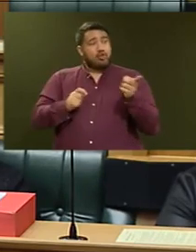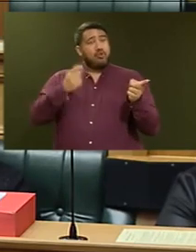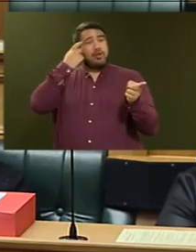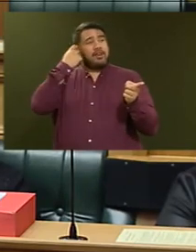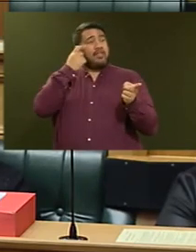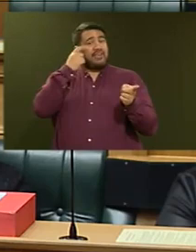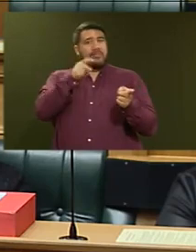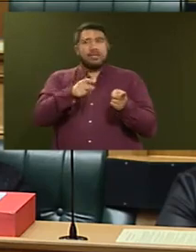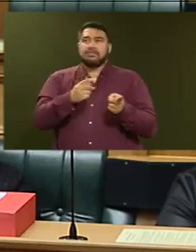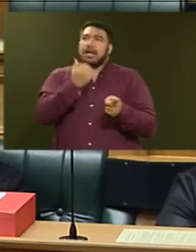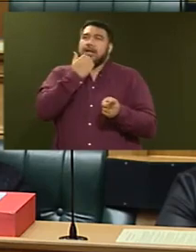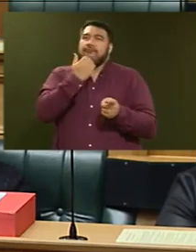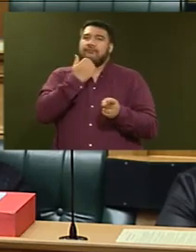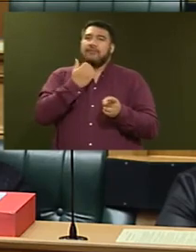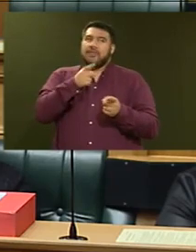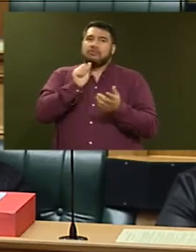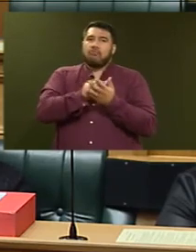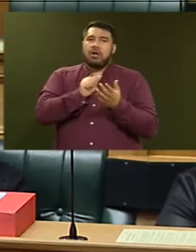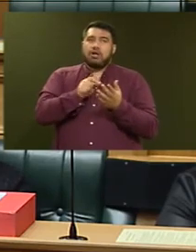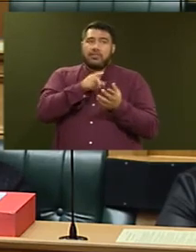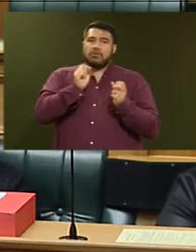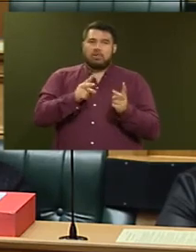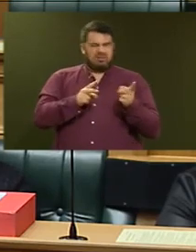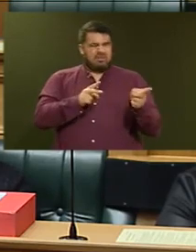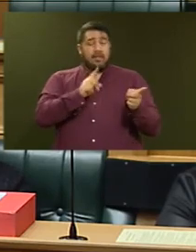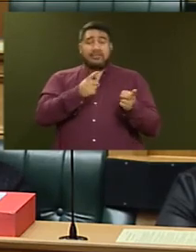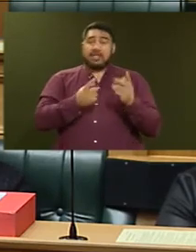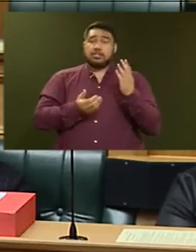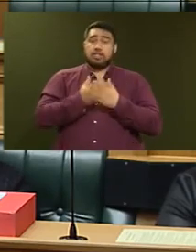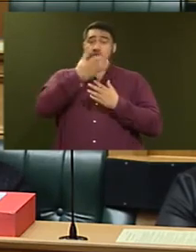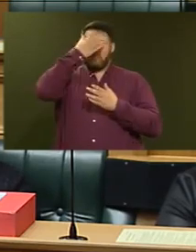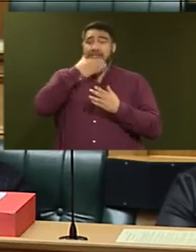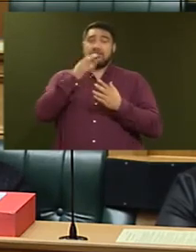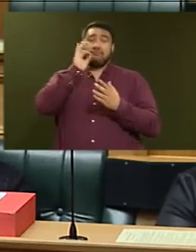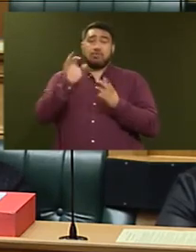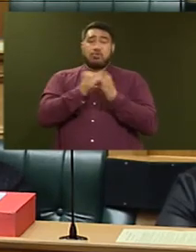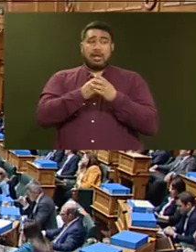that that is OK. Is this the modern, compassionate face of the National Party?